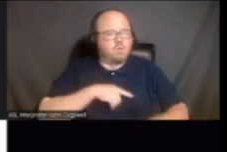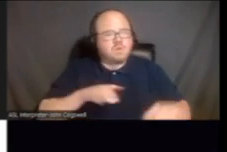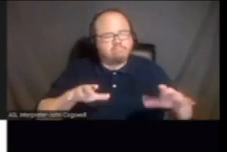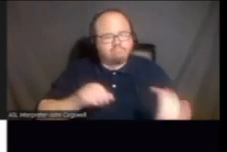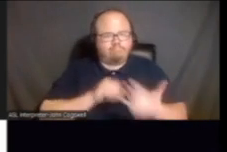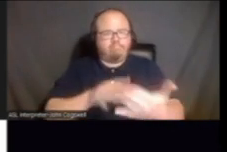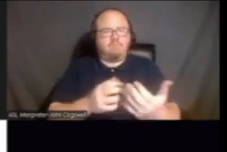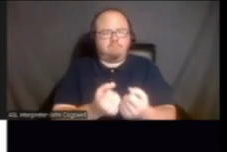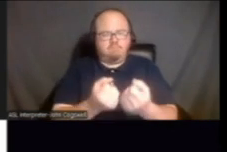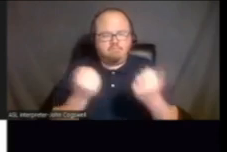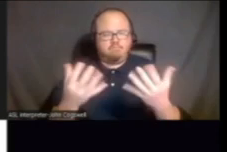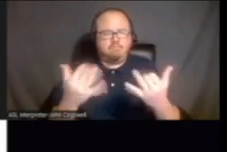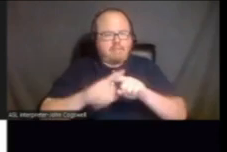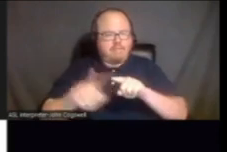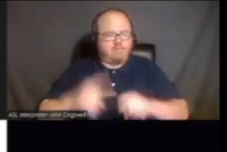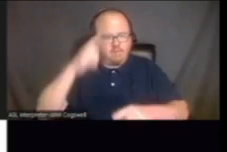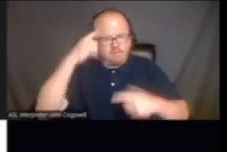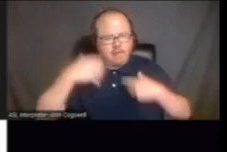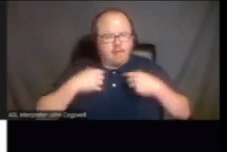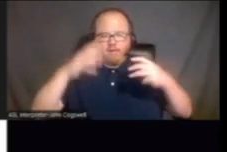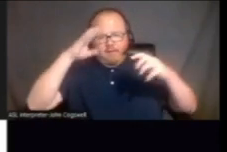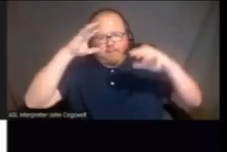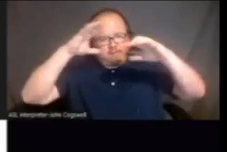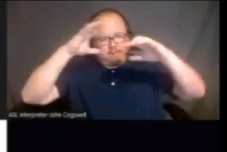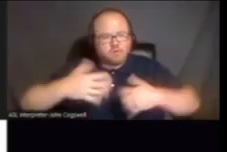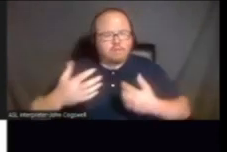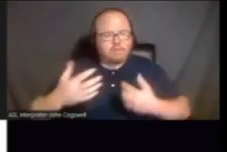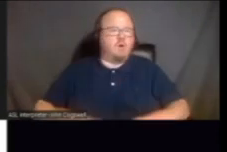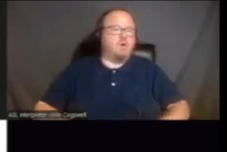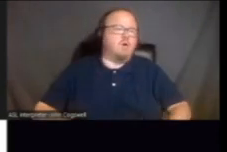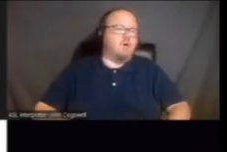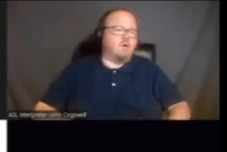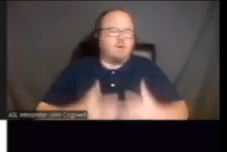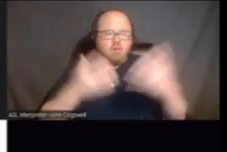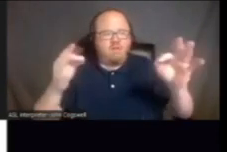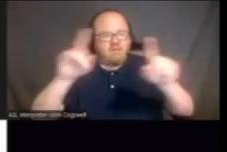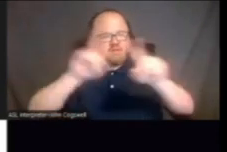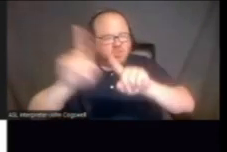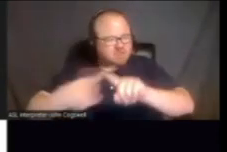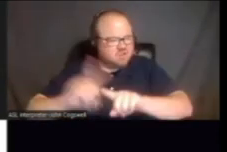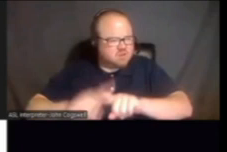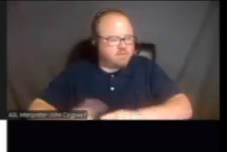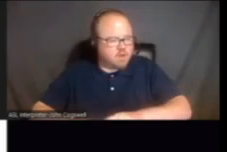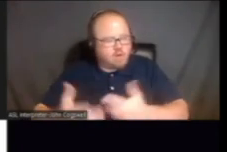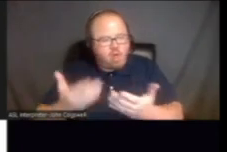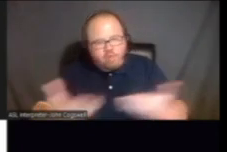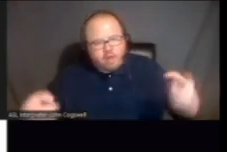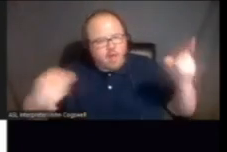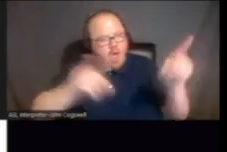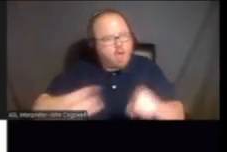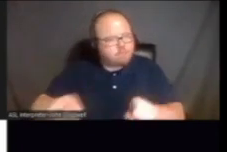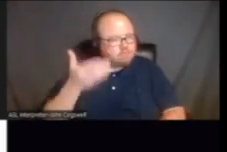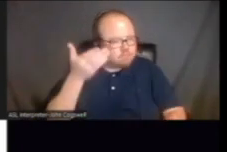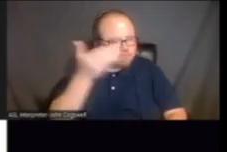with a lot of mental health. We deal with meltdowns. We deal with a lot of different things that go on there.